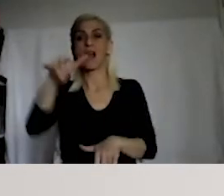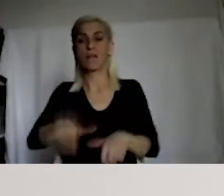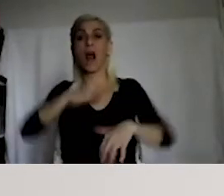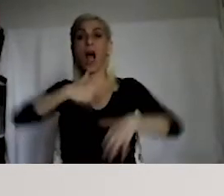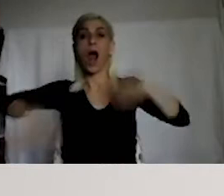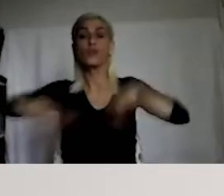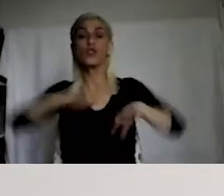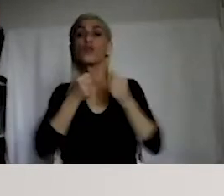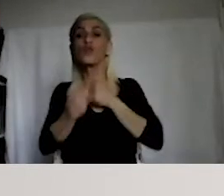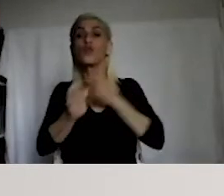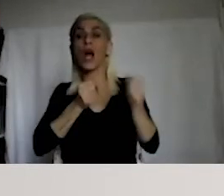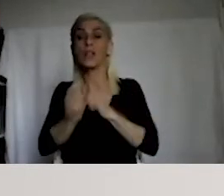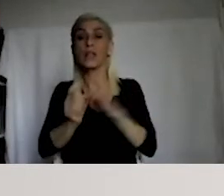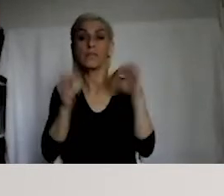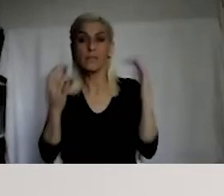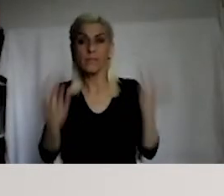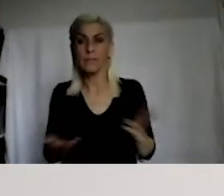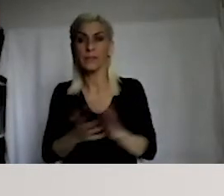Equality Institution.